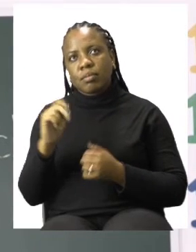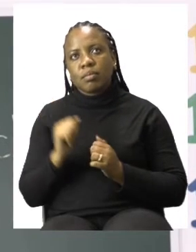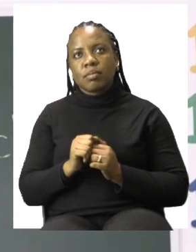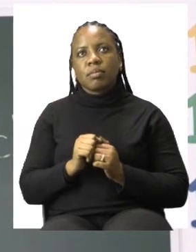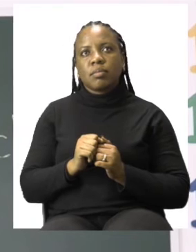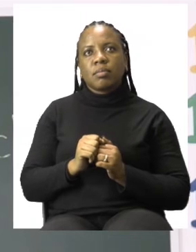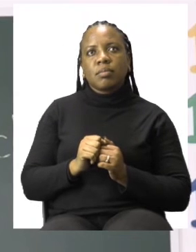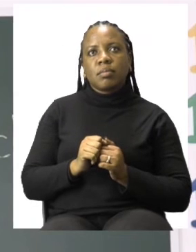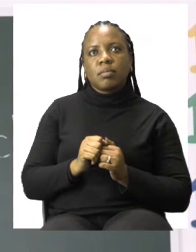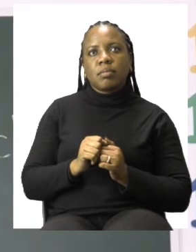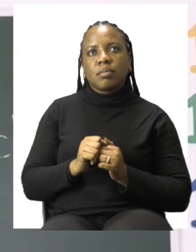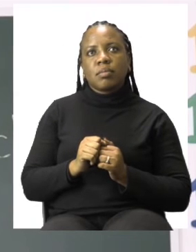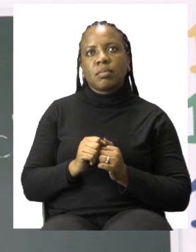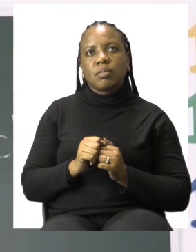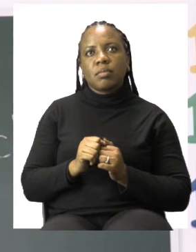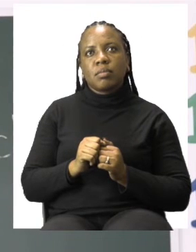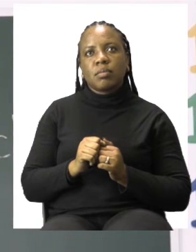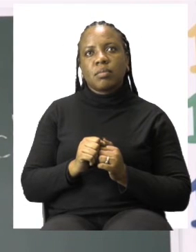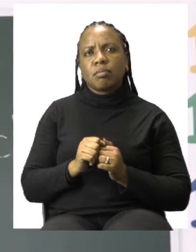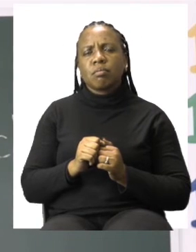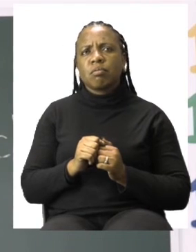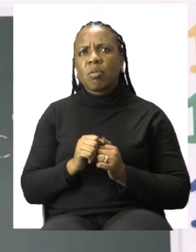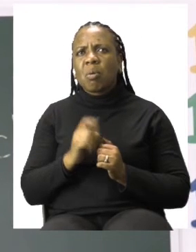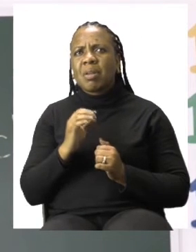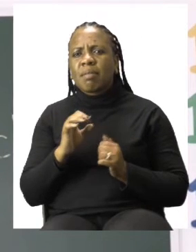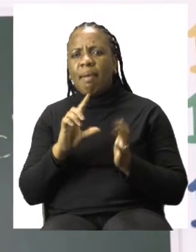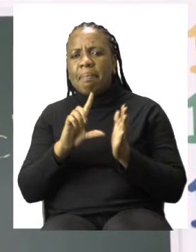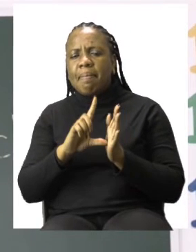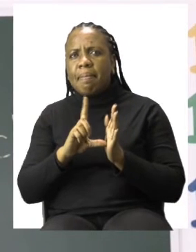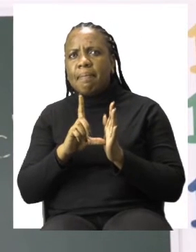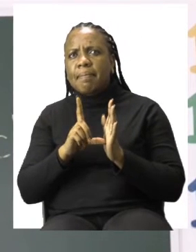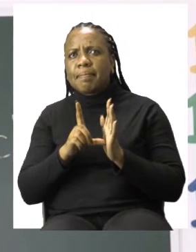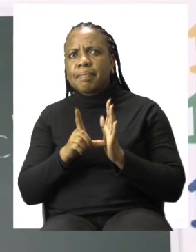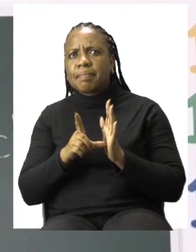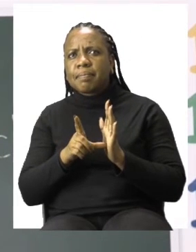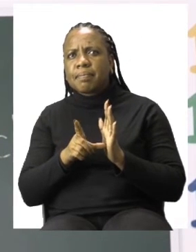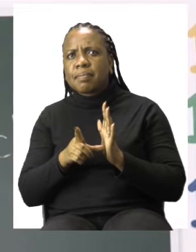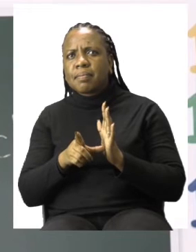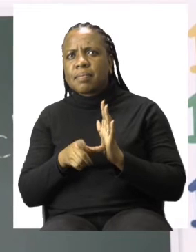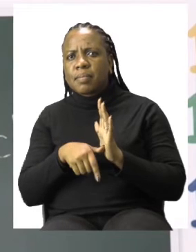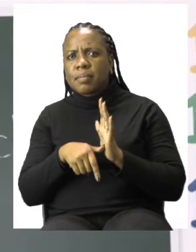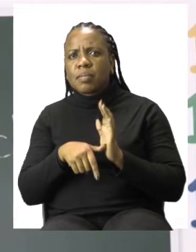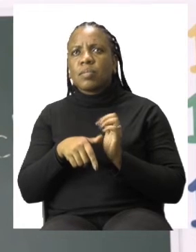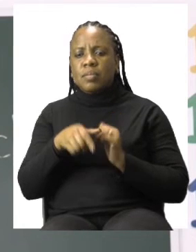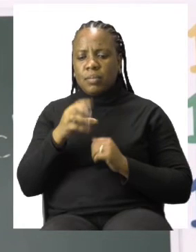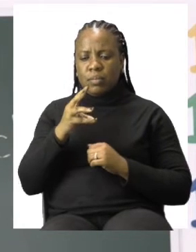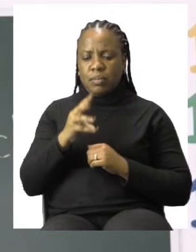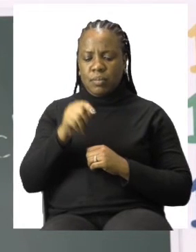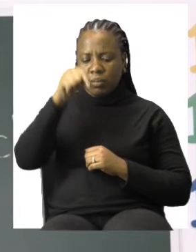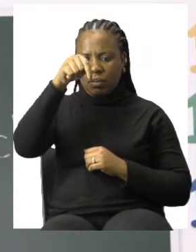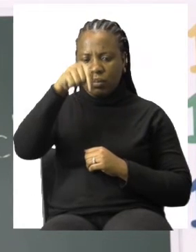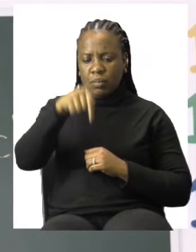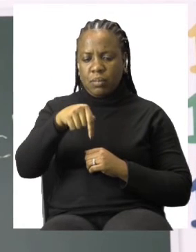goes to. When it's going round and it is on 6.